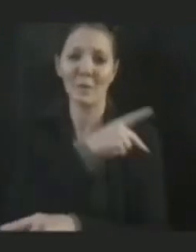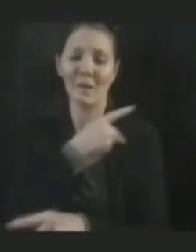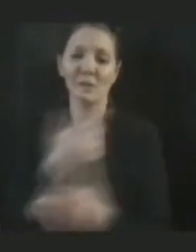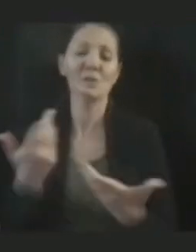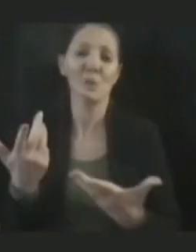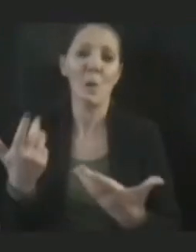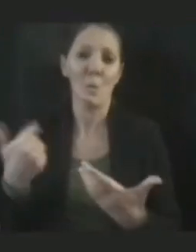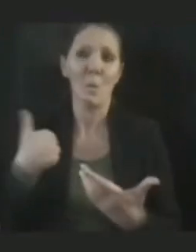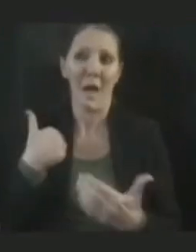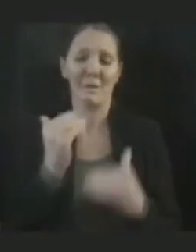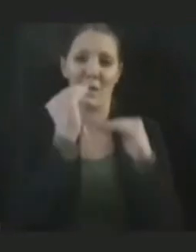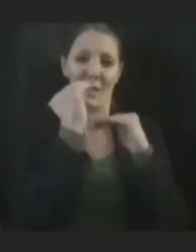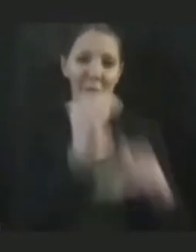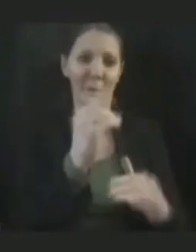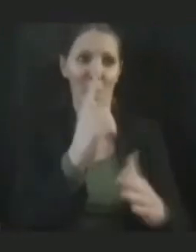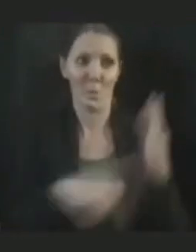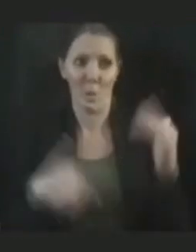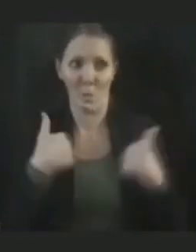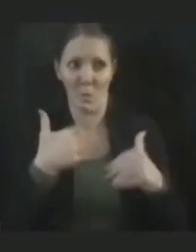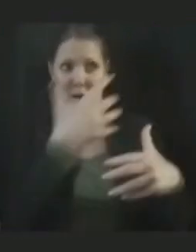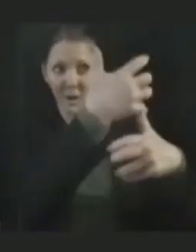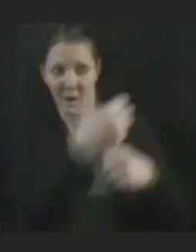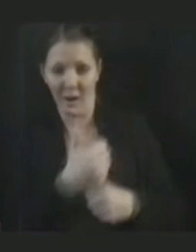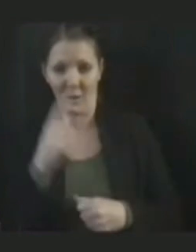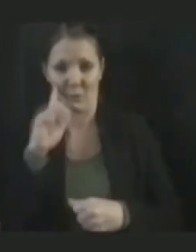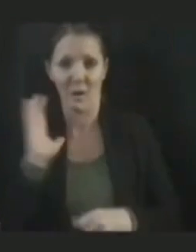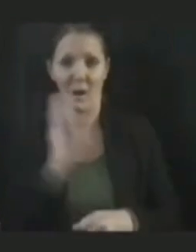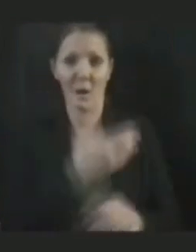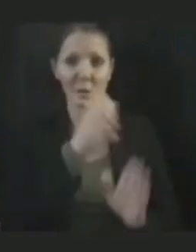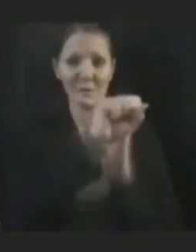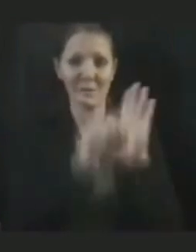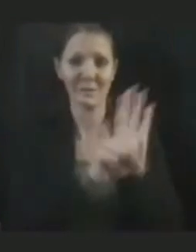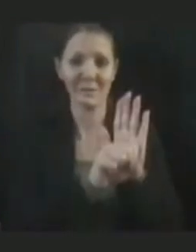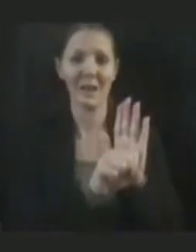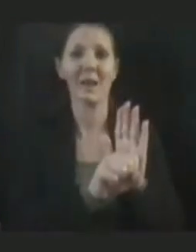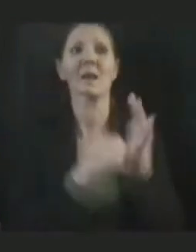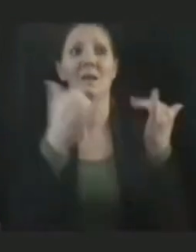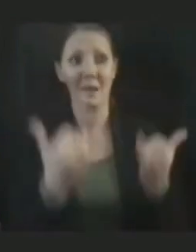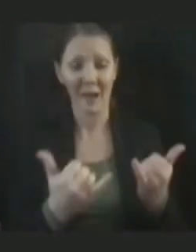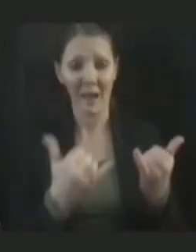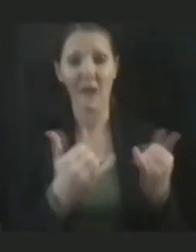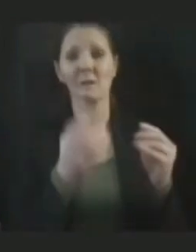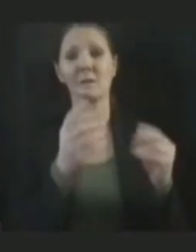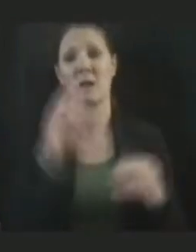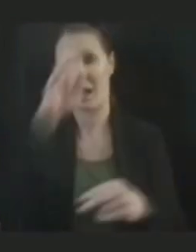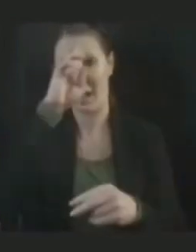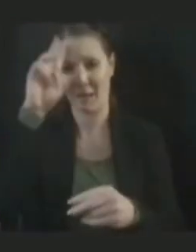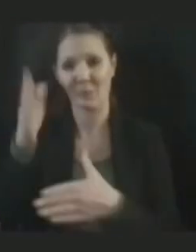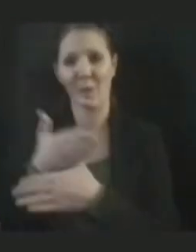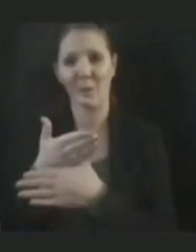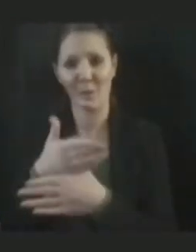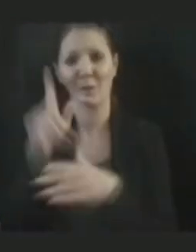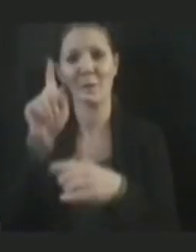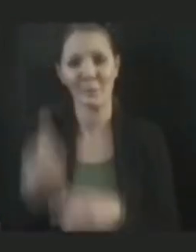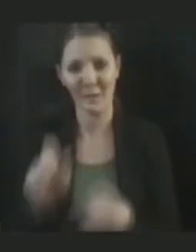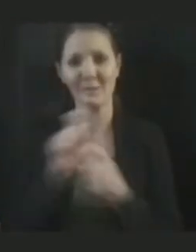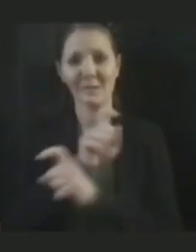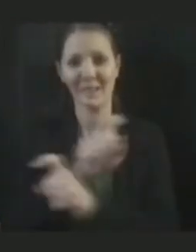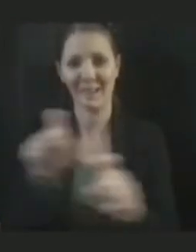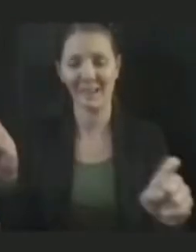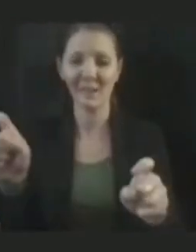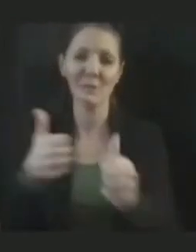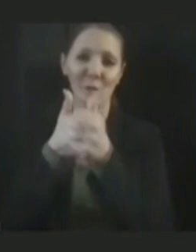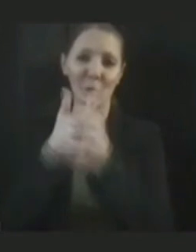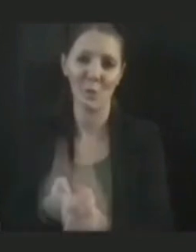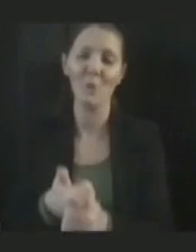are allocated as a state and then our hospital partners get allocation accordingly. So I do know that this is a